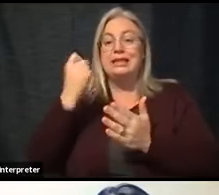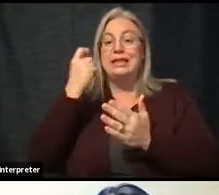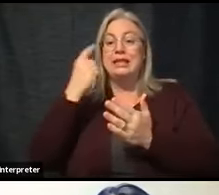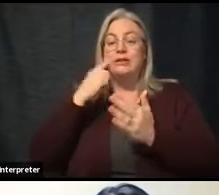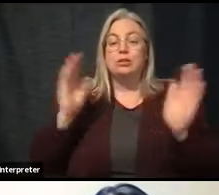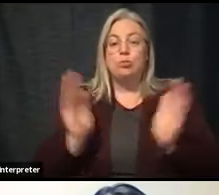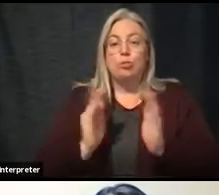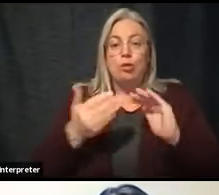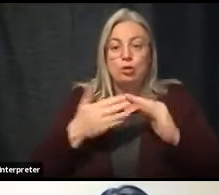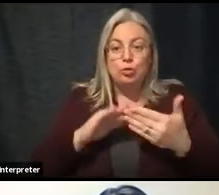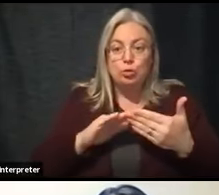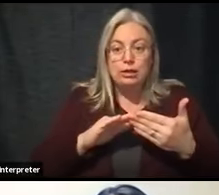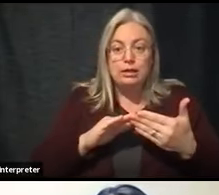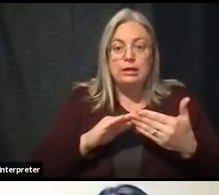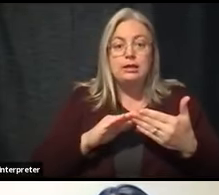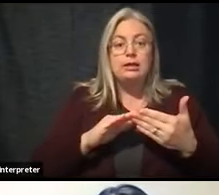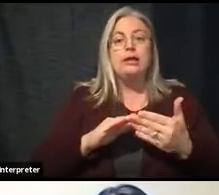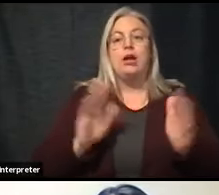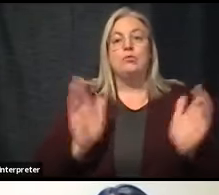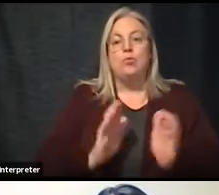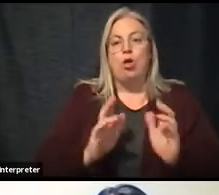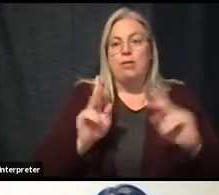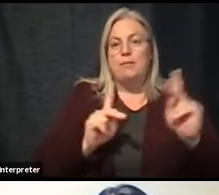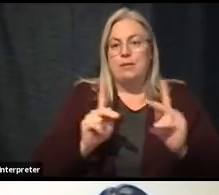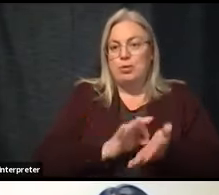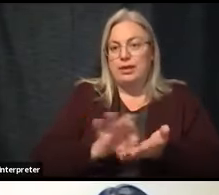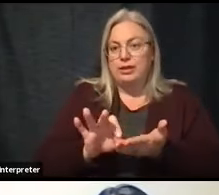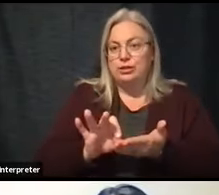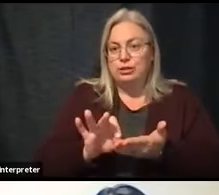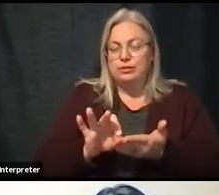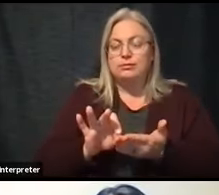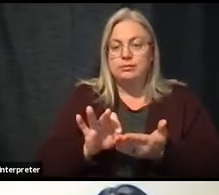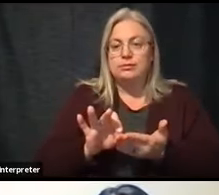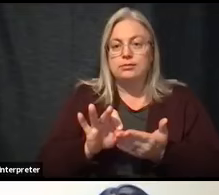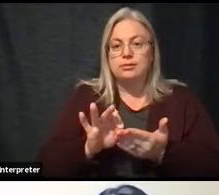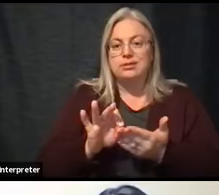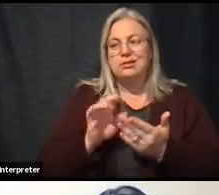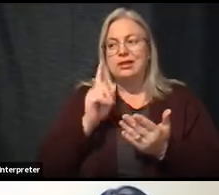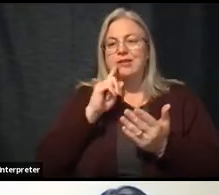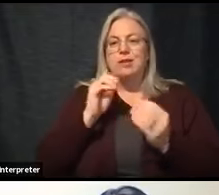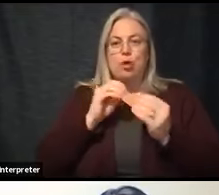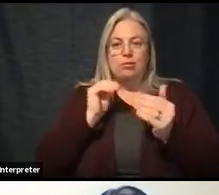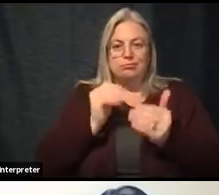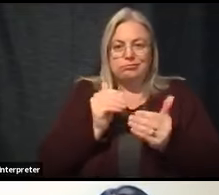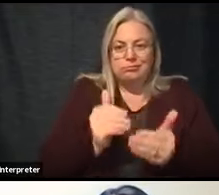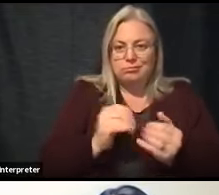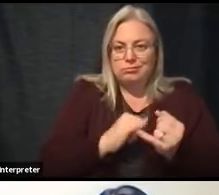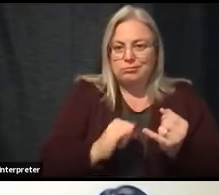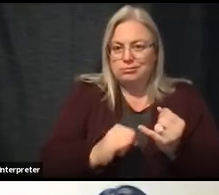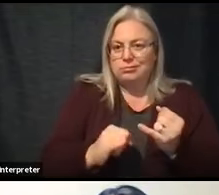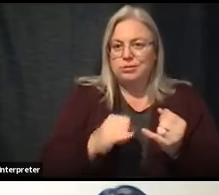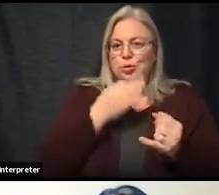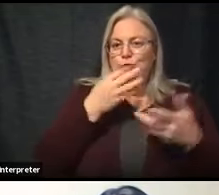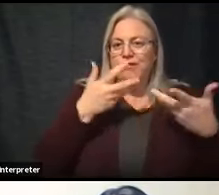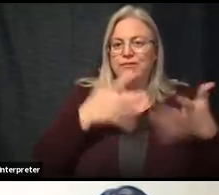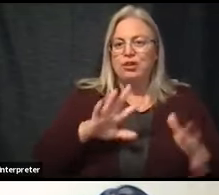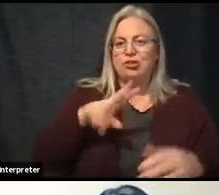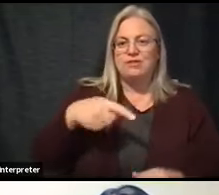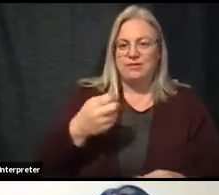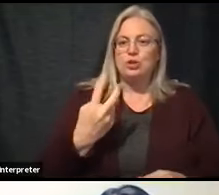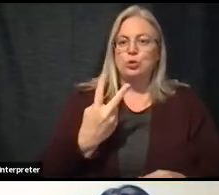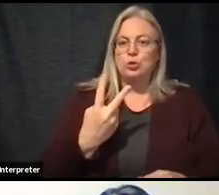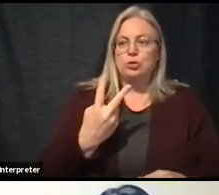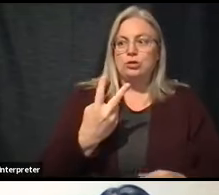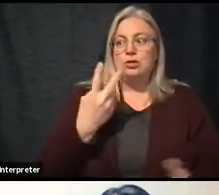with a smaller population here who are closer to the end of finishing phase two may